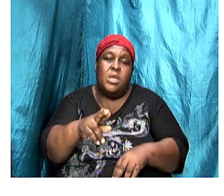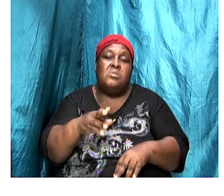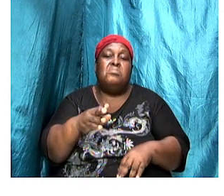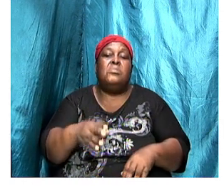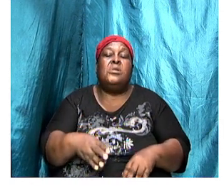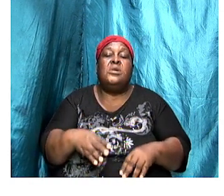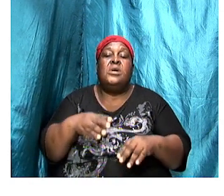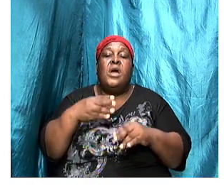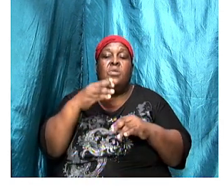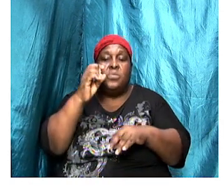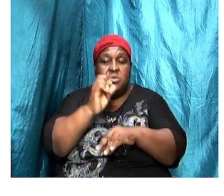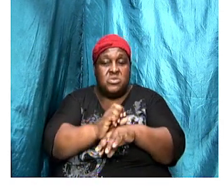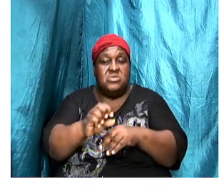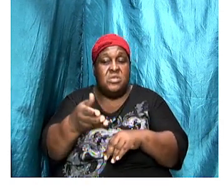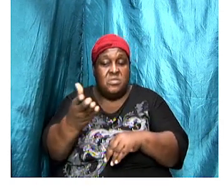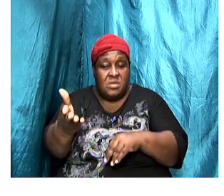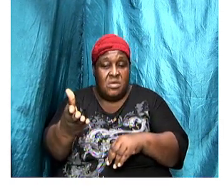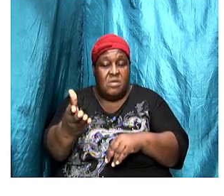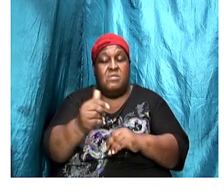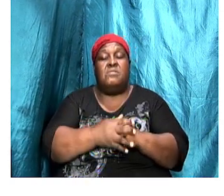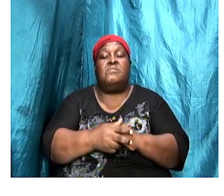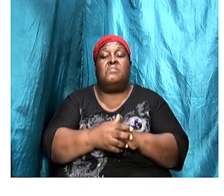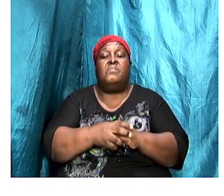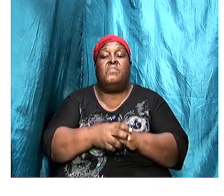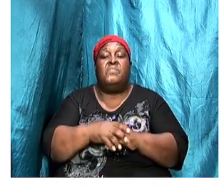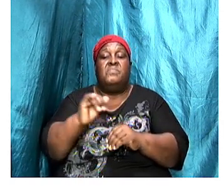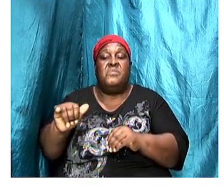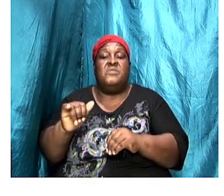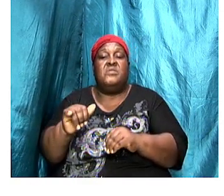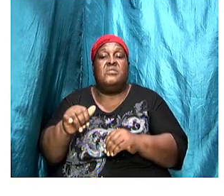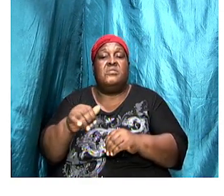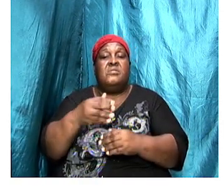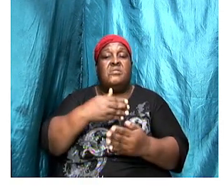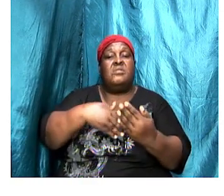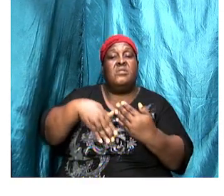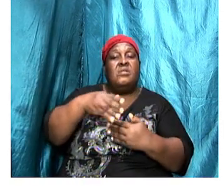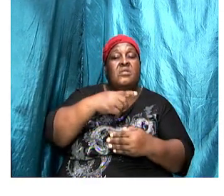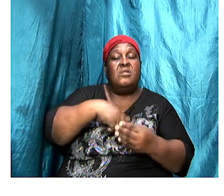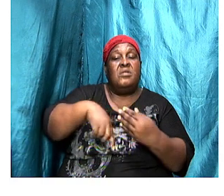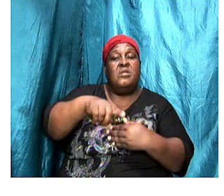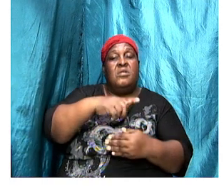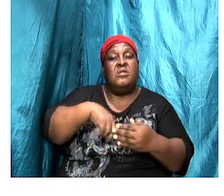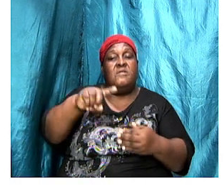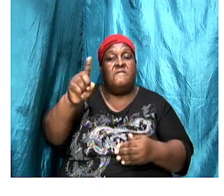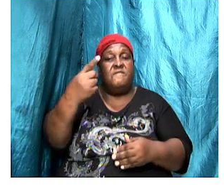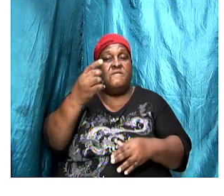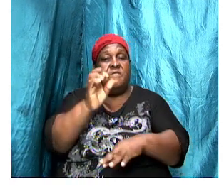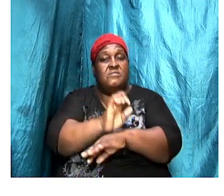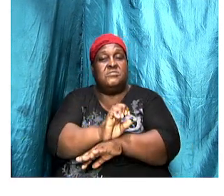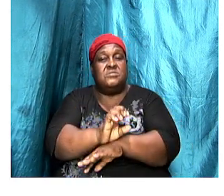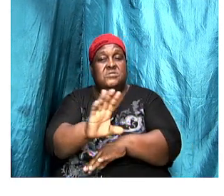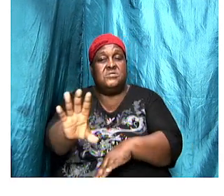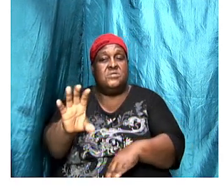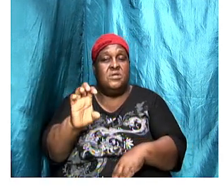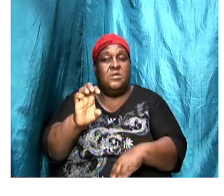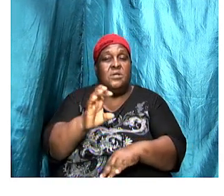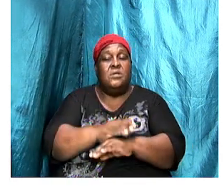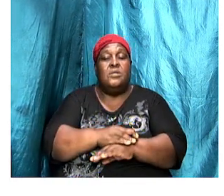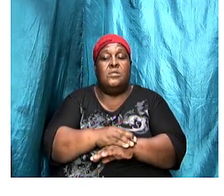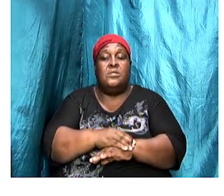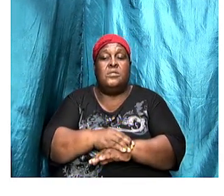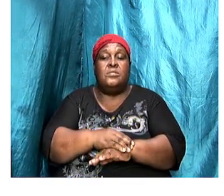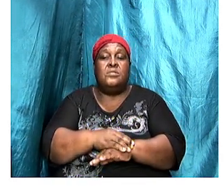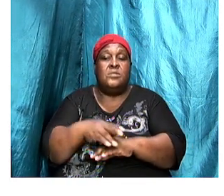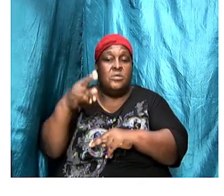literal churches that were around in the first century. And so the historical view